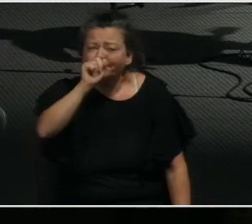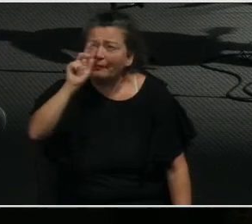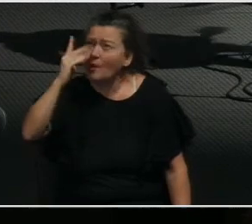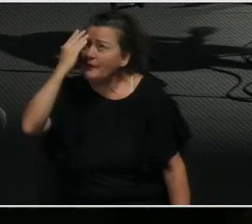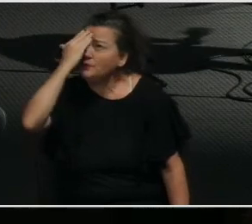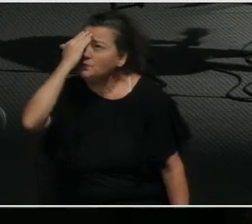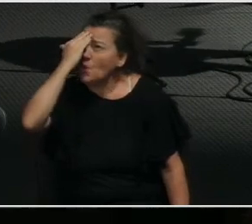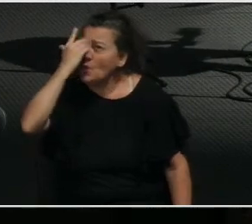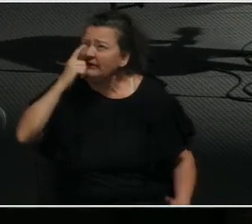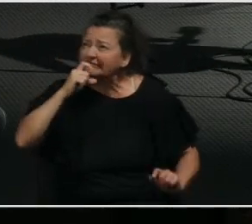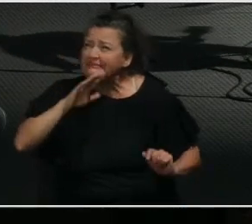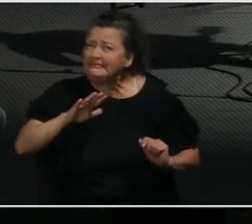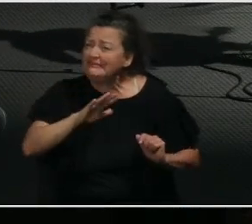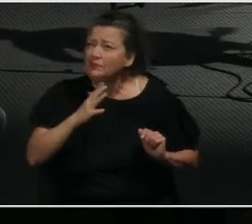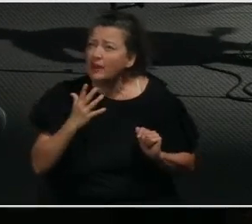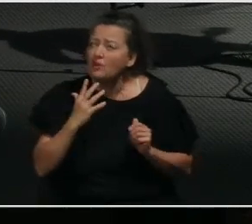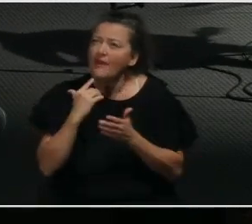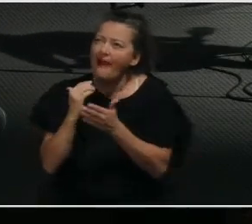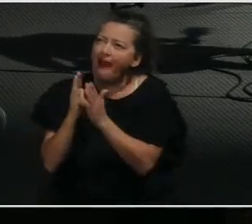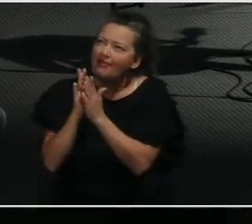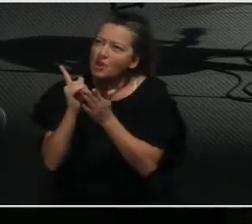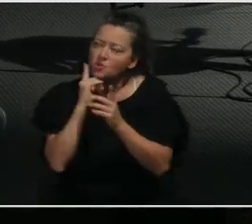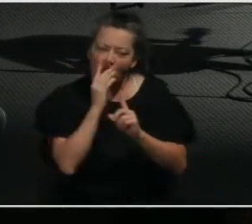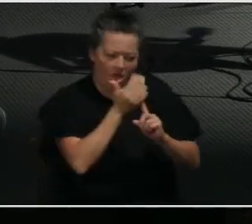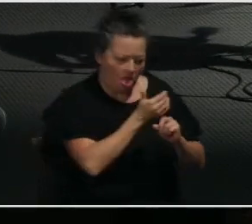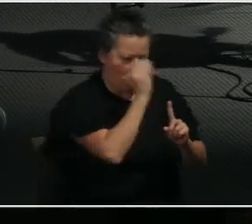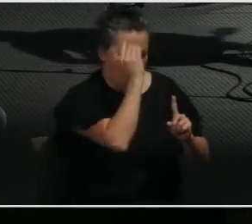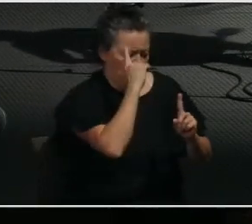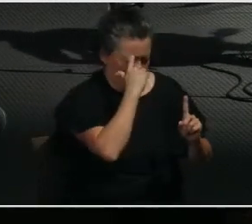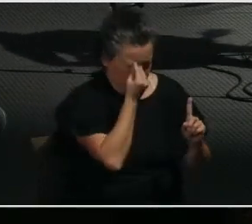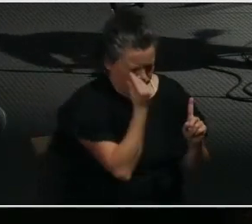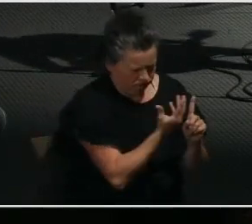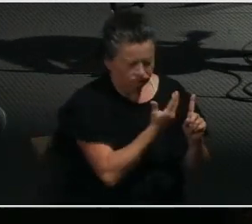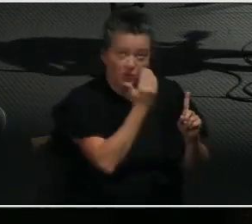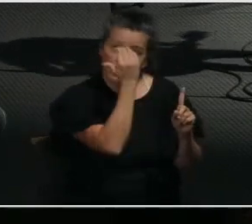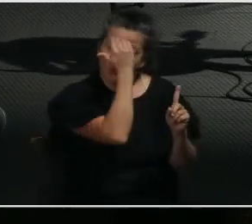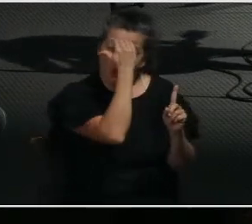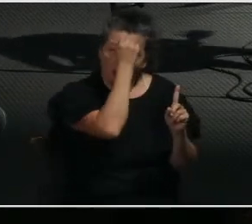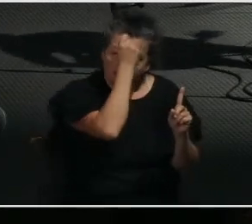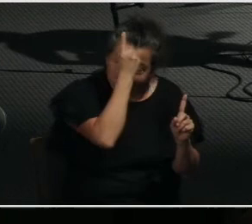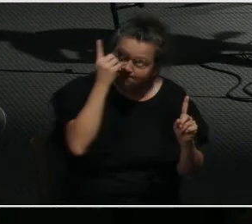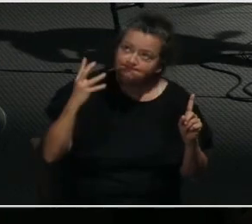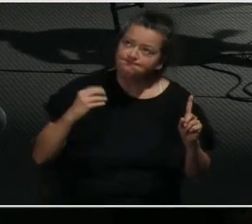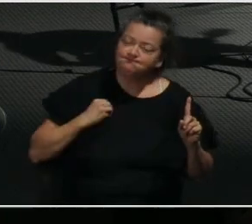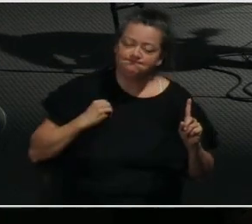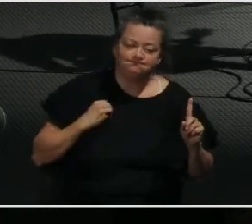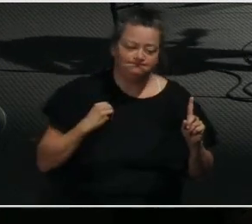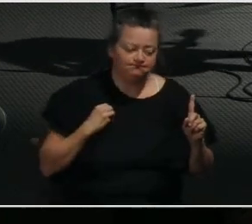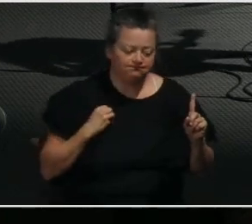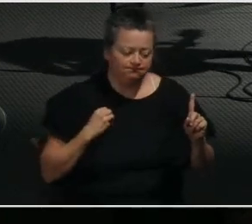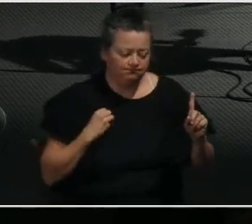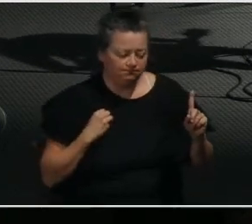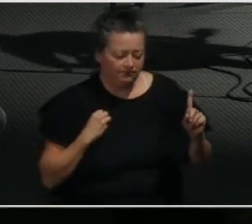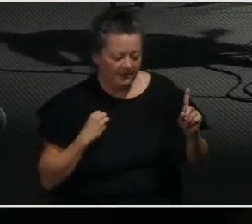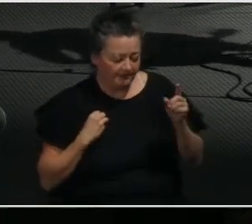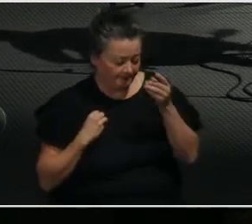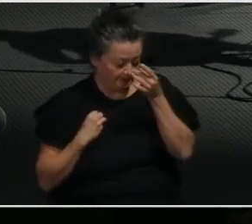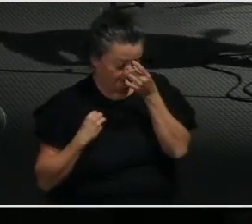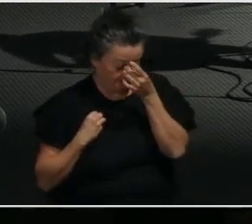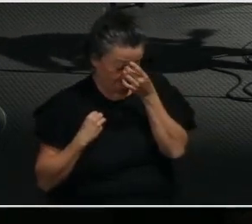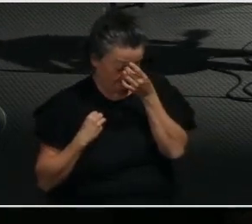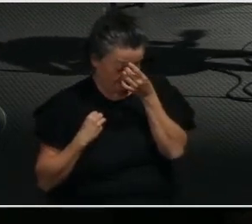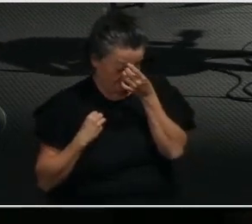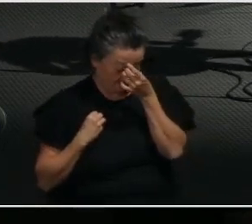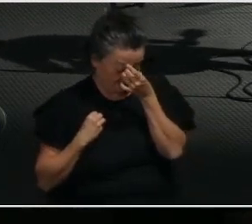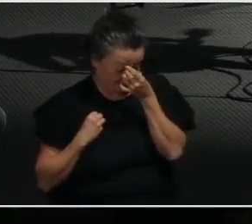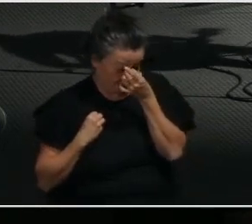will you unveil their eyes to see, to hear, to respond to what you have to say.